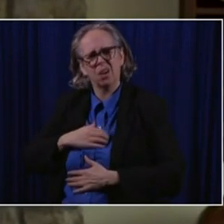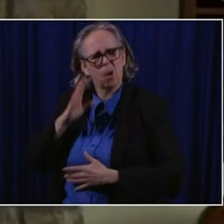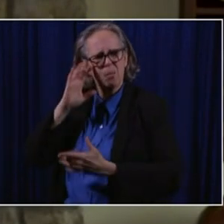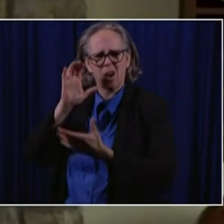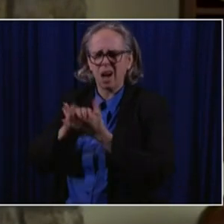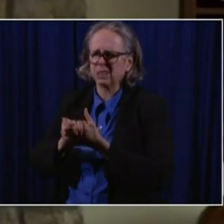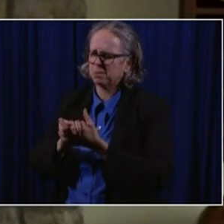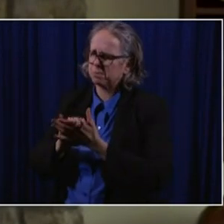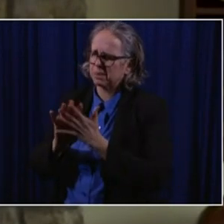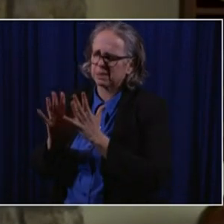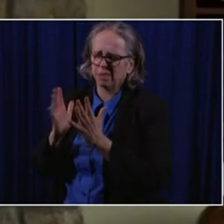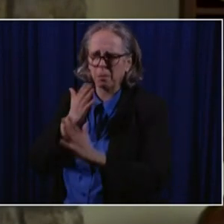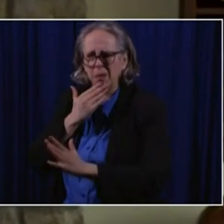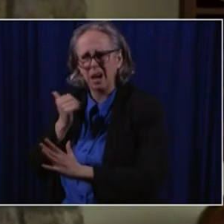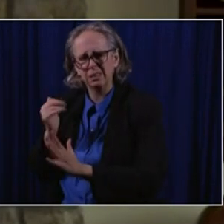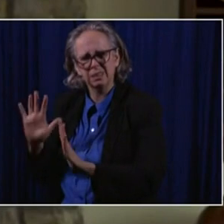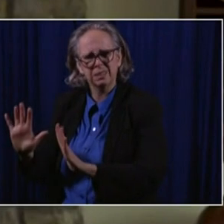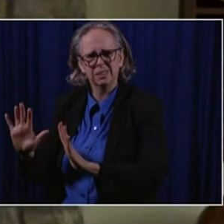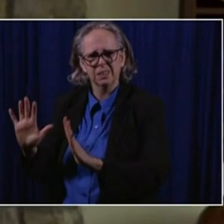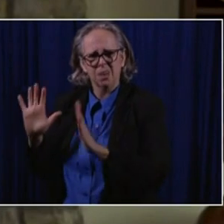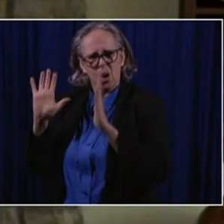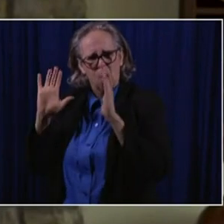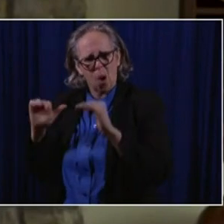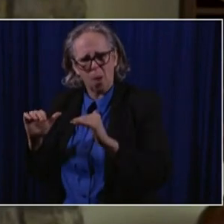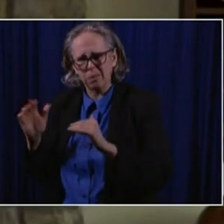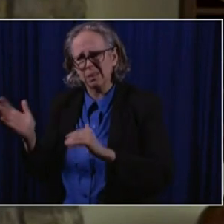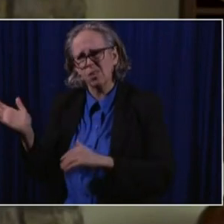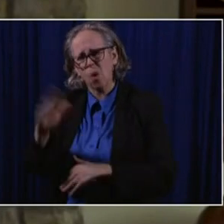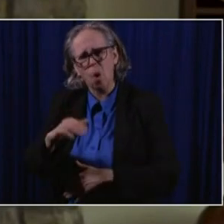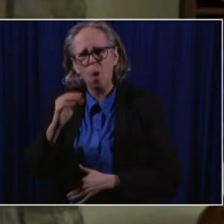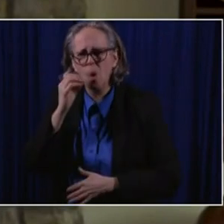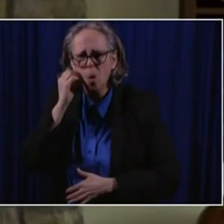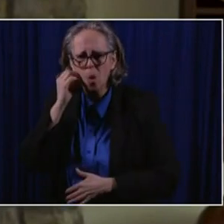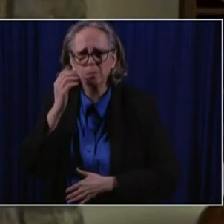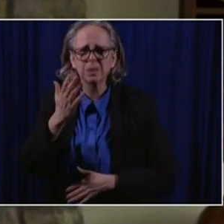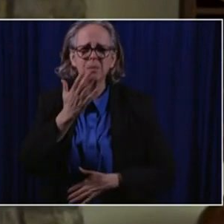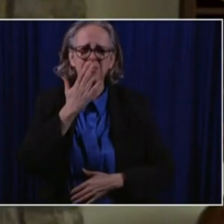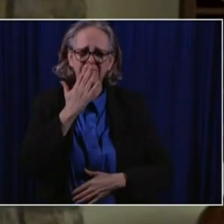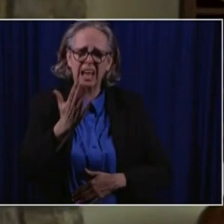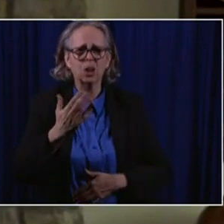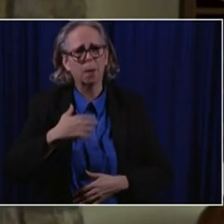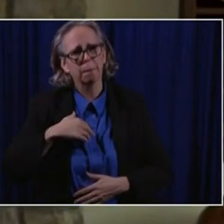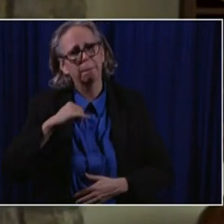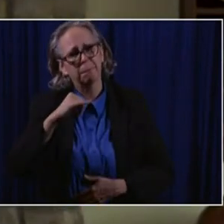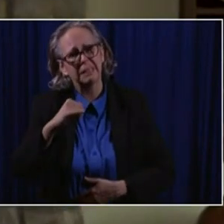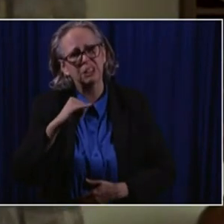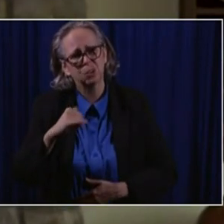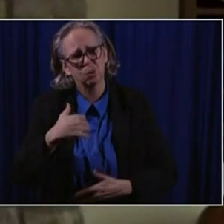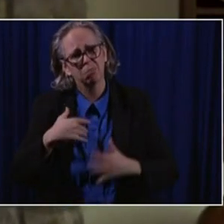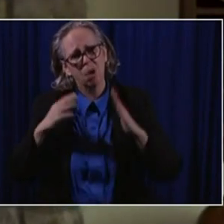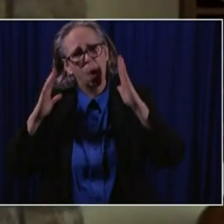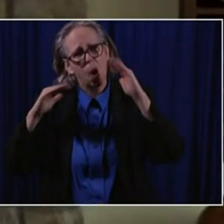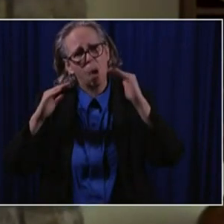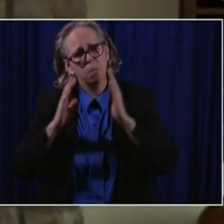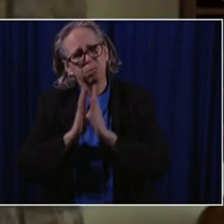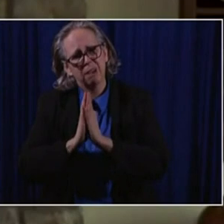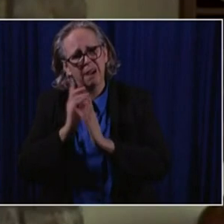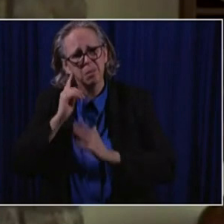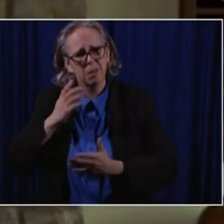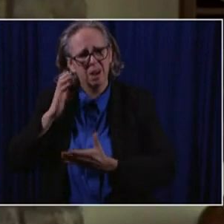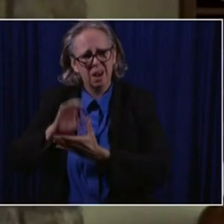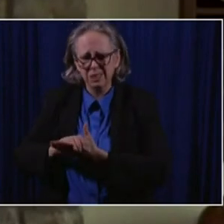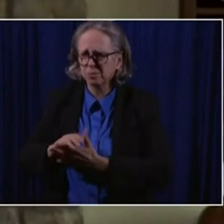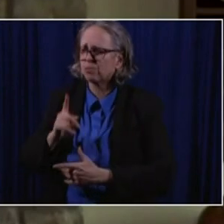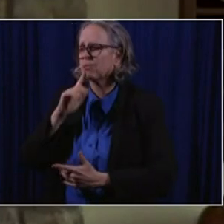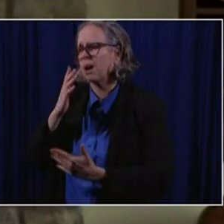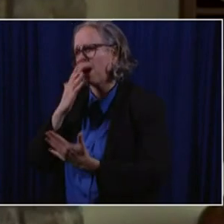we hope he gets home soon. Thank you. I do as well. I do. Thank you. you for taking time. really appreciate it.